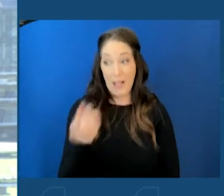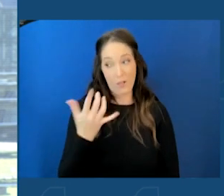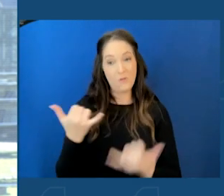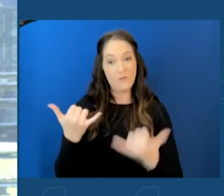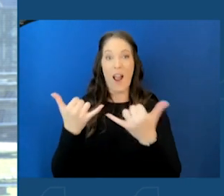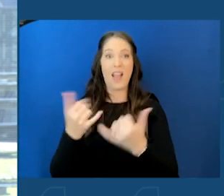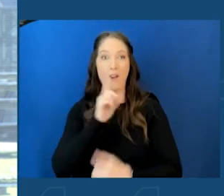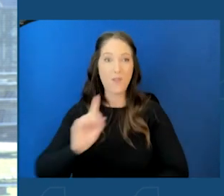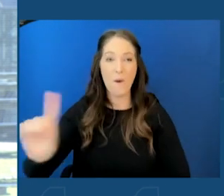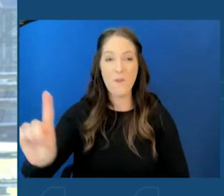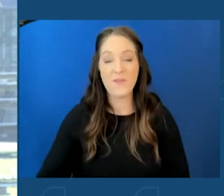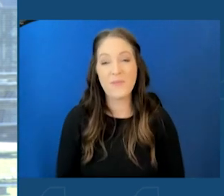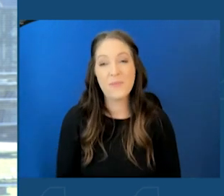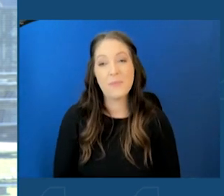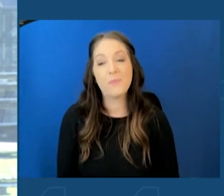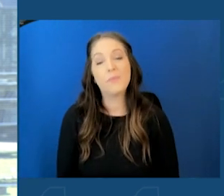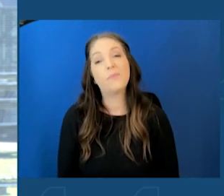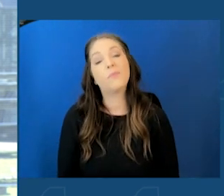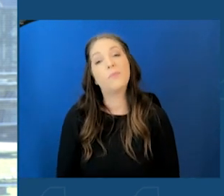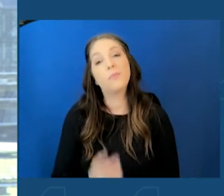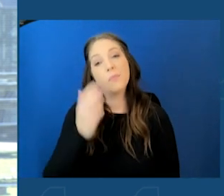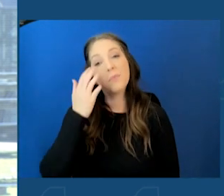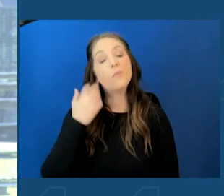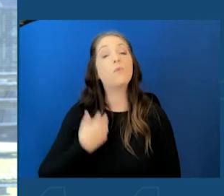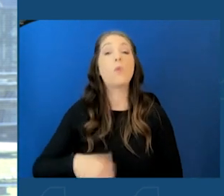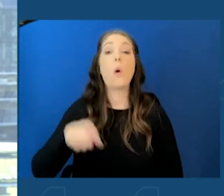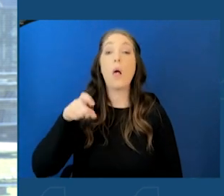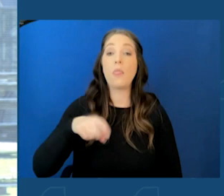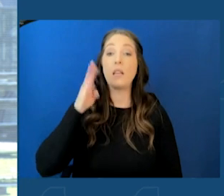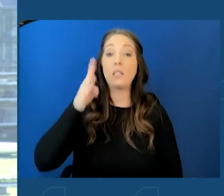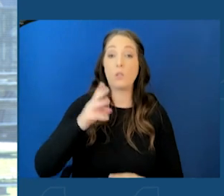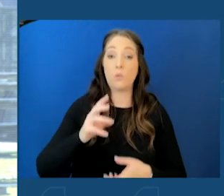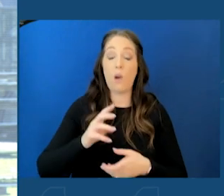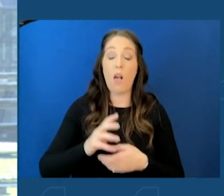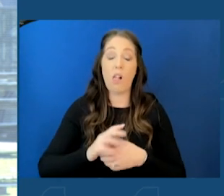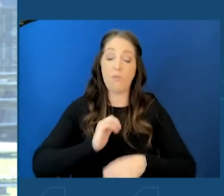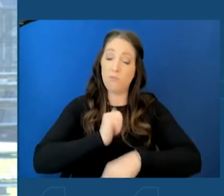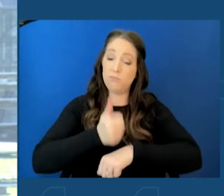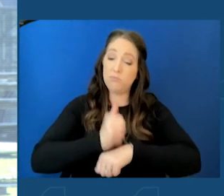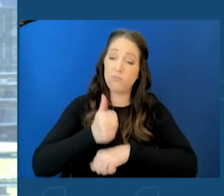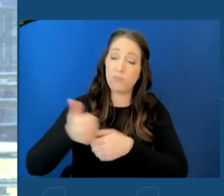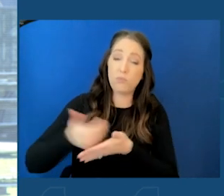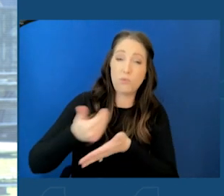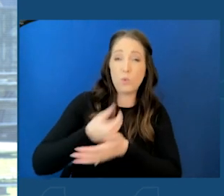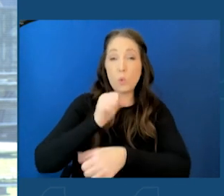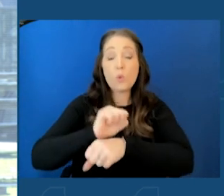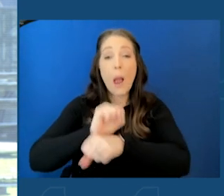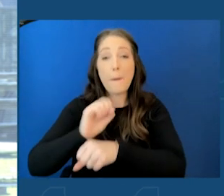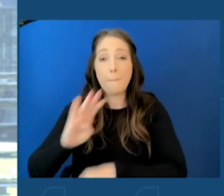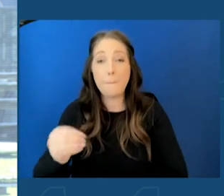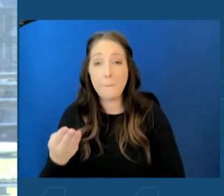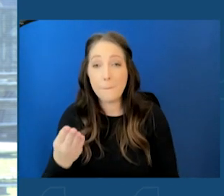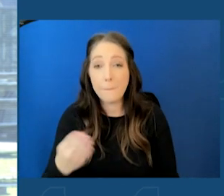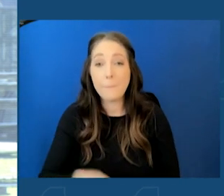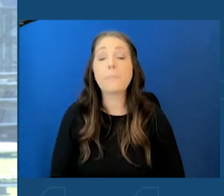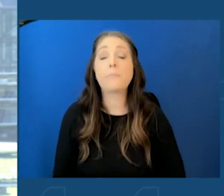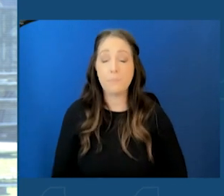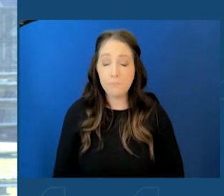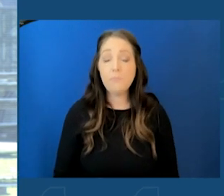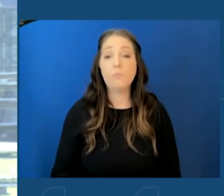So this has got to be another massive job creator. I didn't say this before, but this is what gets me fired up as well, as we transition from those old